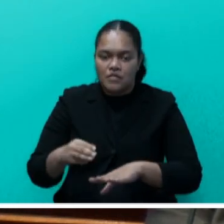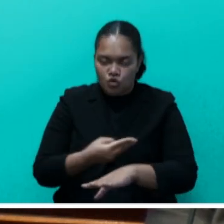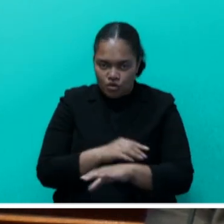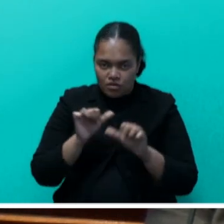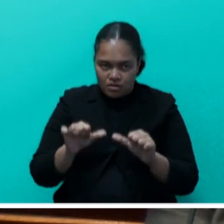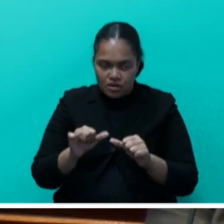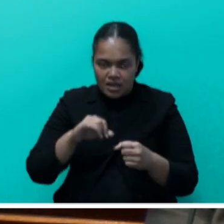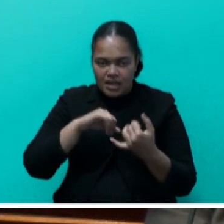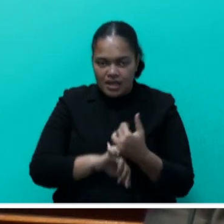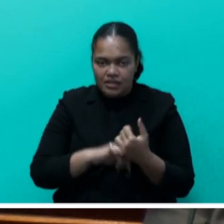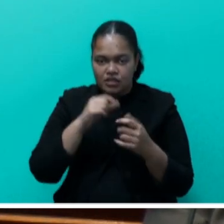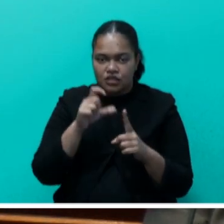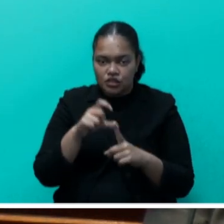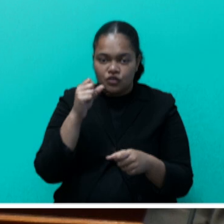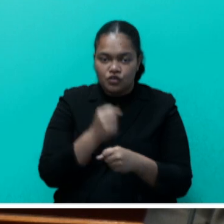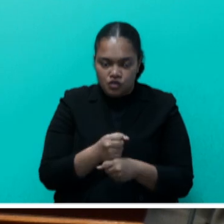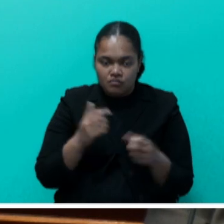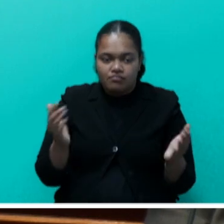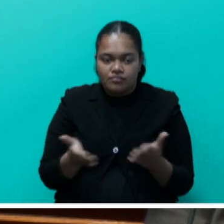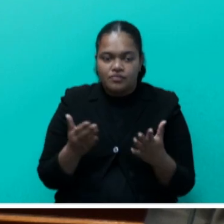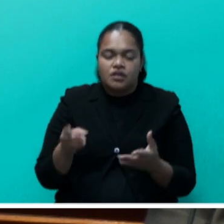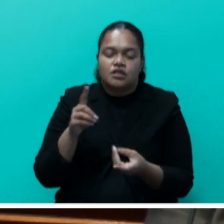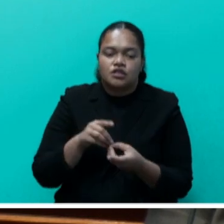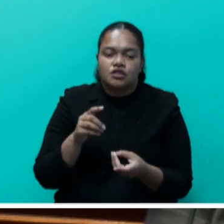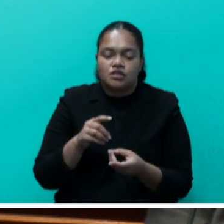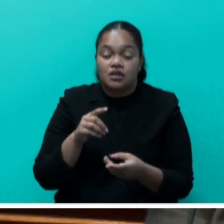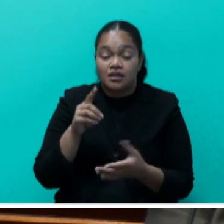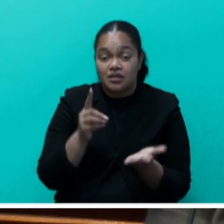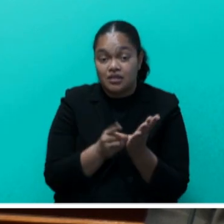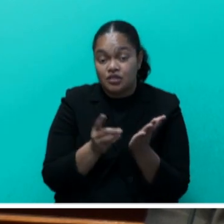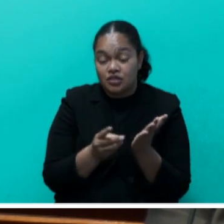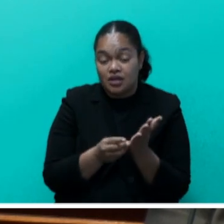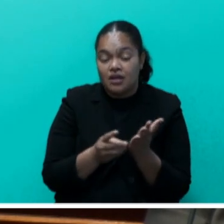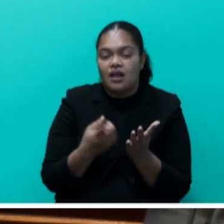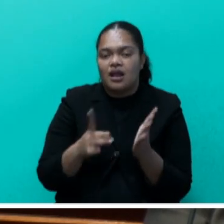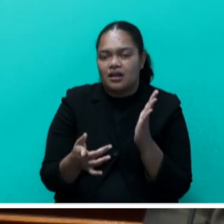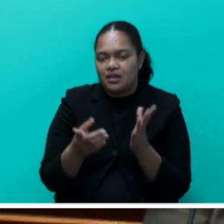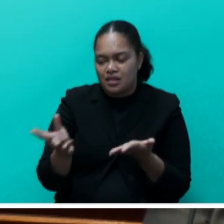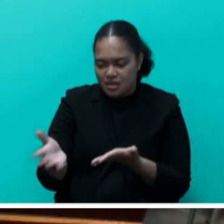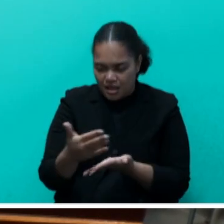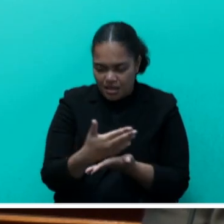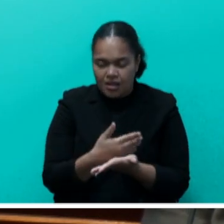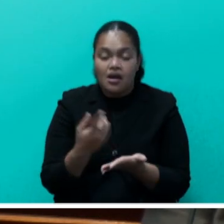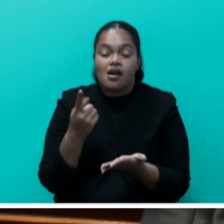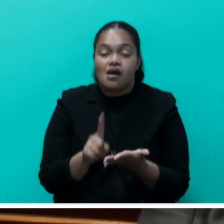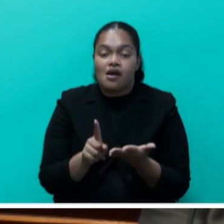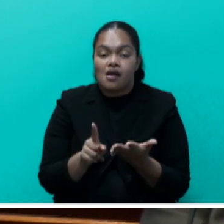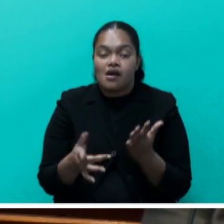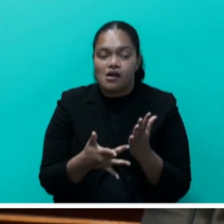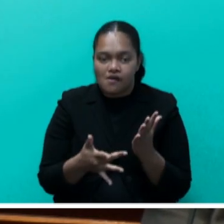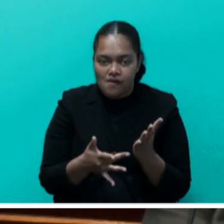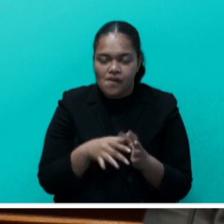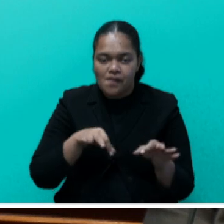SDG localization, enhancing the digital economy, and leveraging data and technology to improve planning and